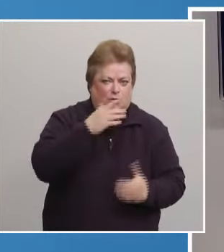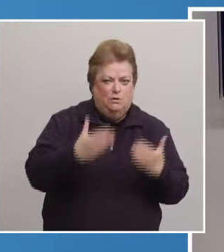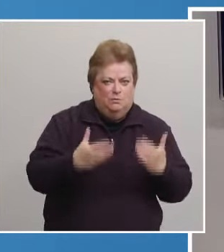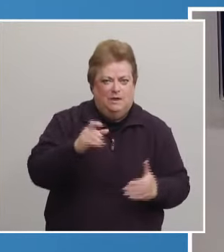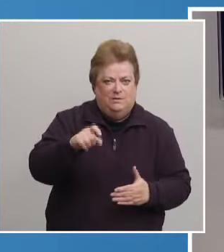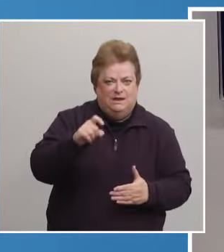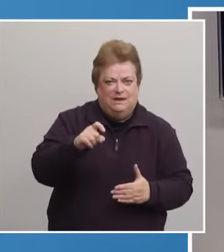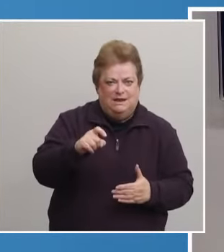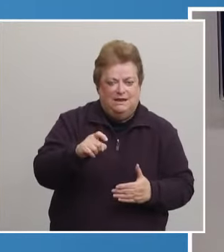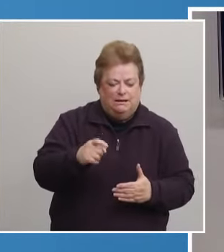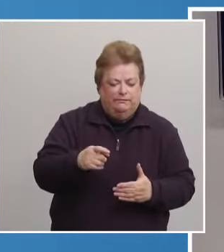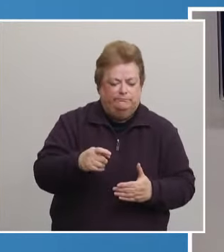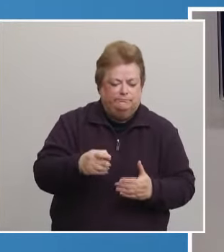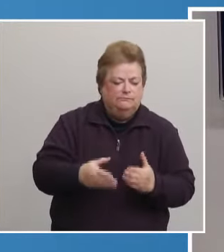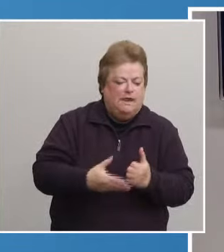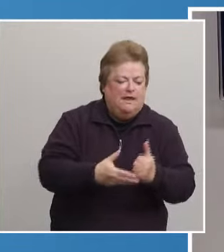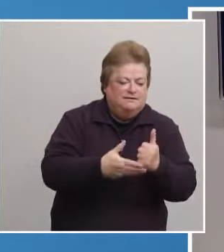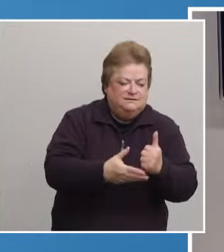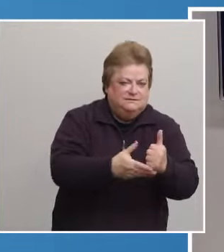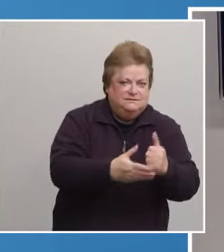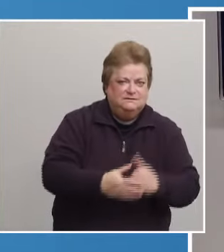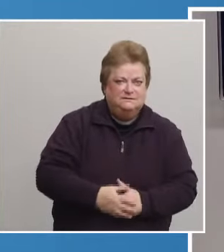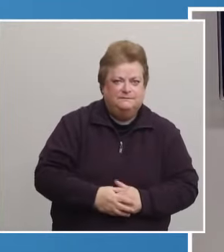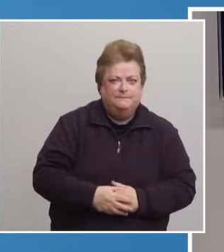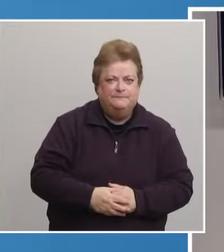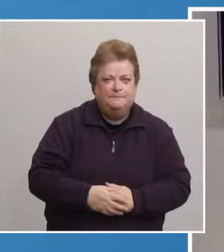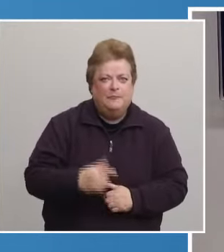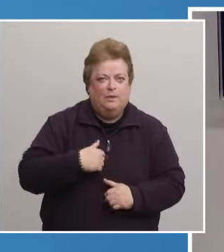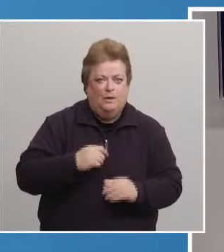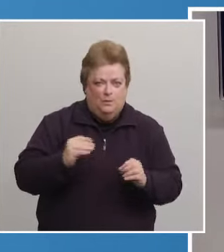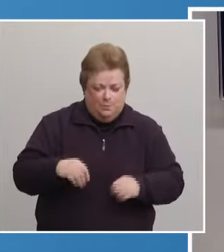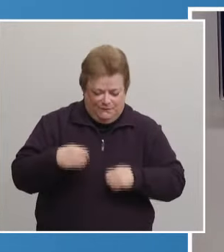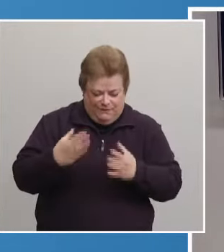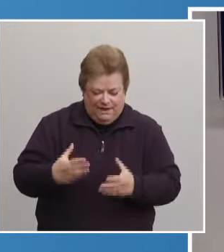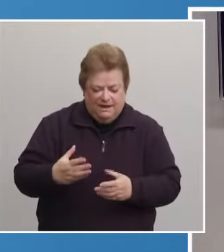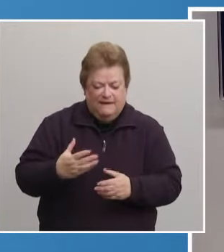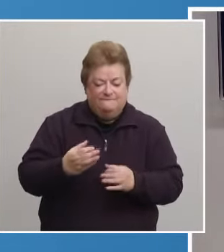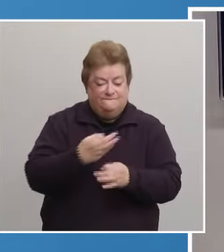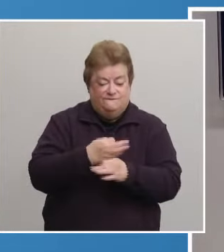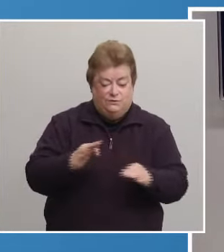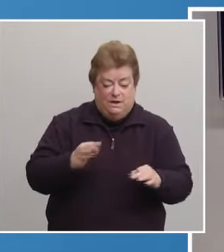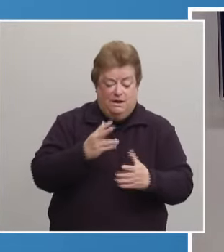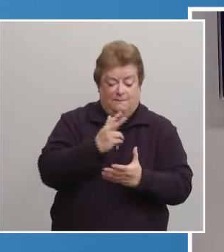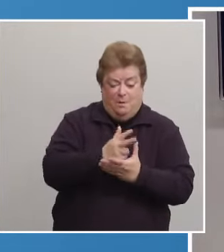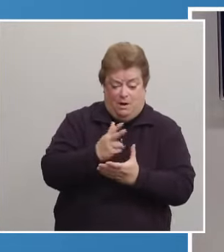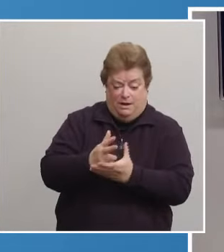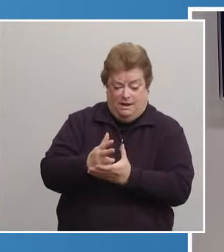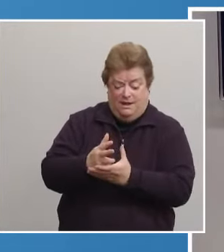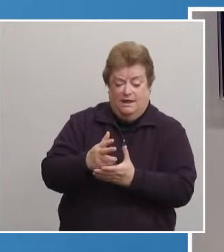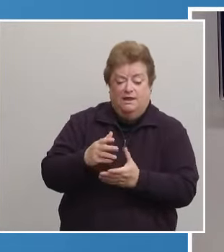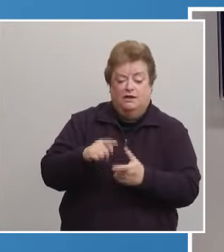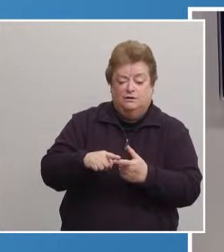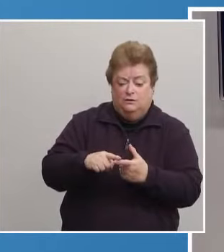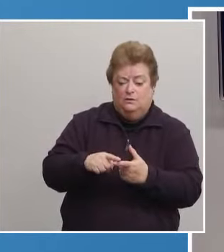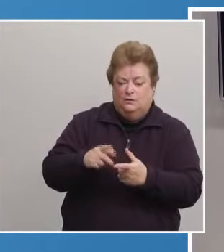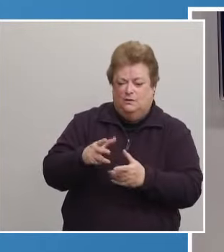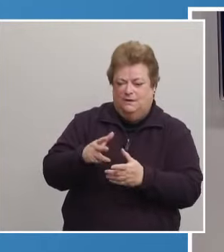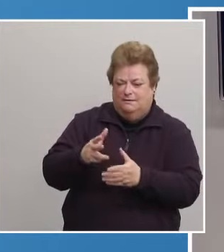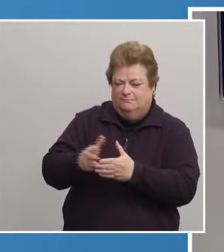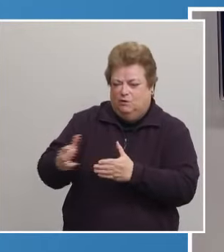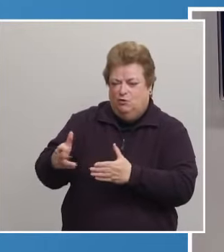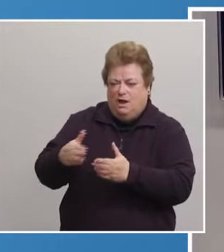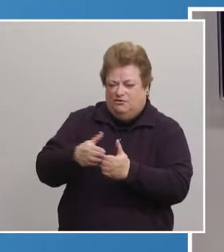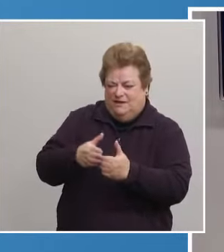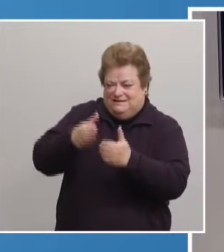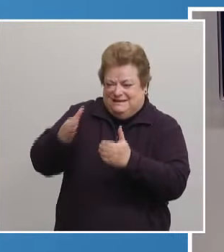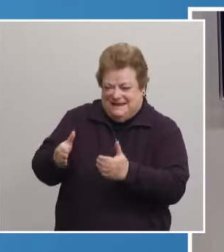additional assistance assistance. We are providing free covered parking in the garage that's attached directly to the arena.